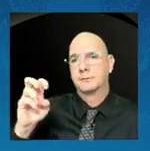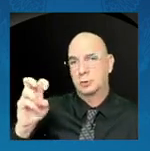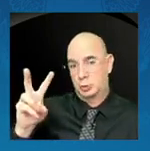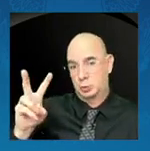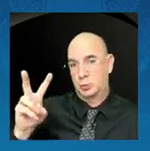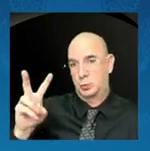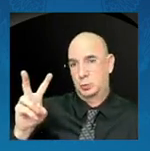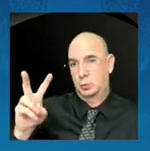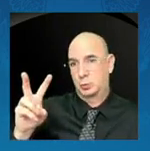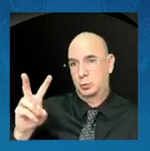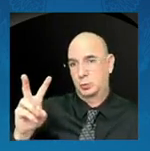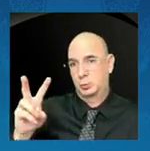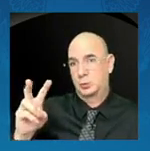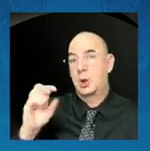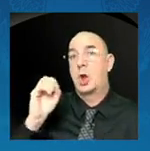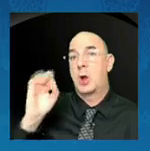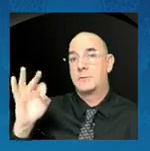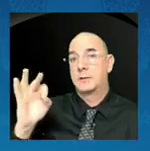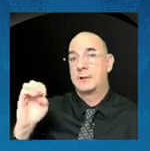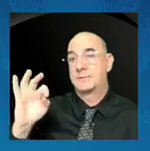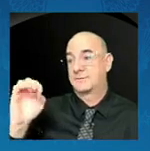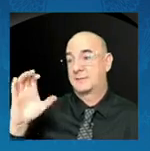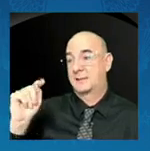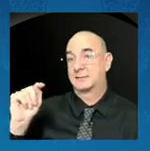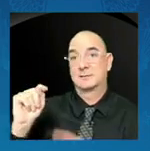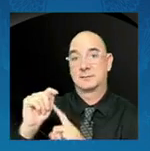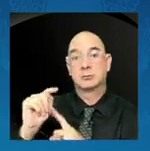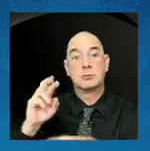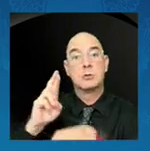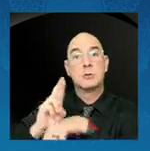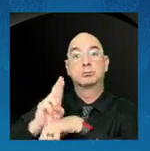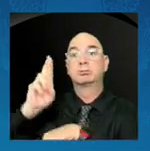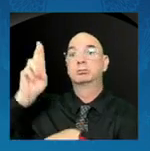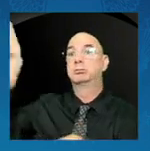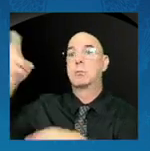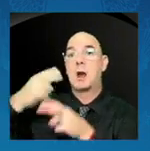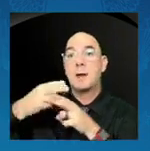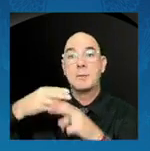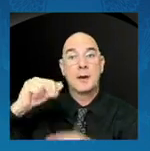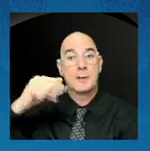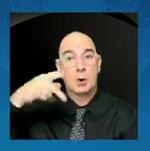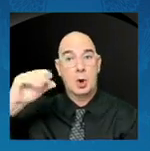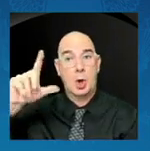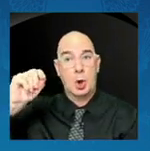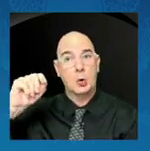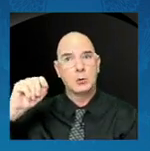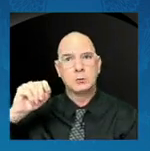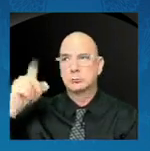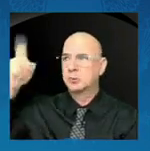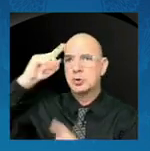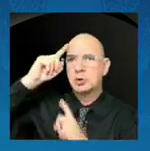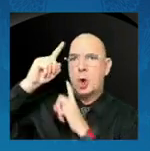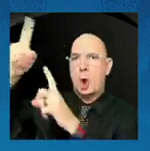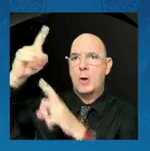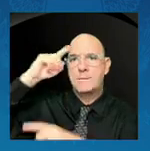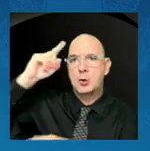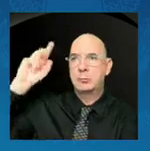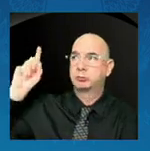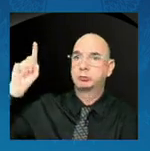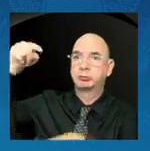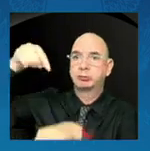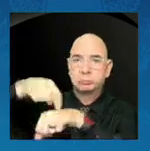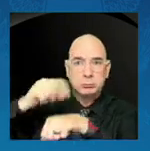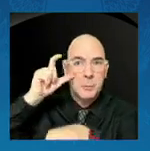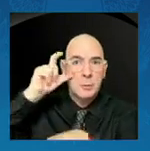explained, while the crew's initial focus was on the Moon, in the end, it was equally important